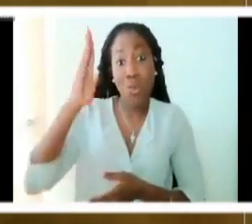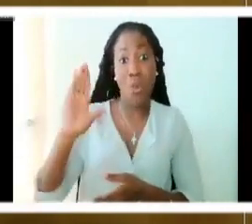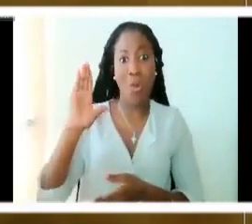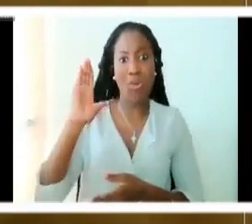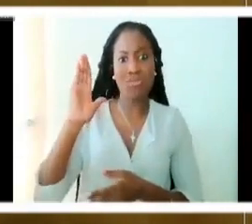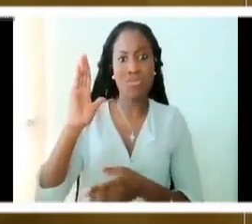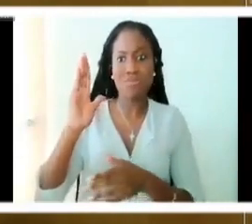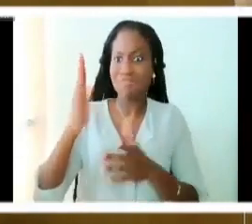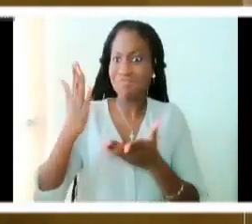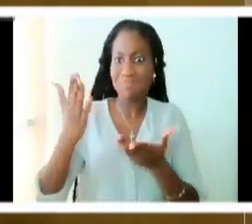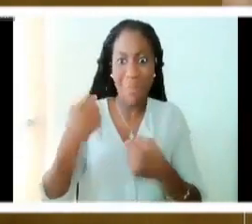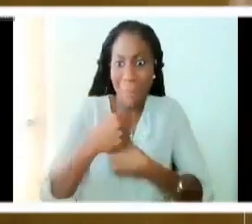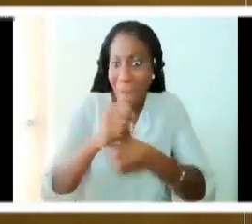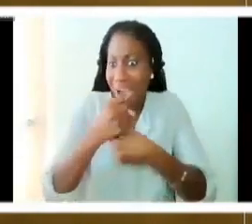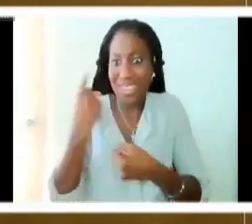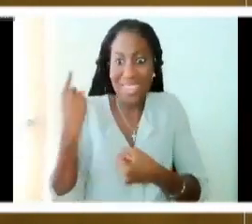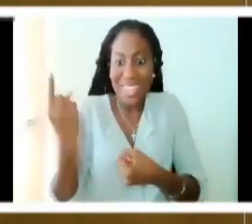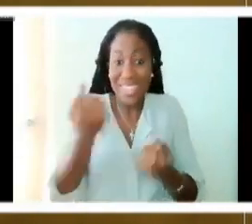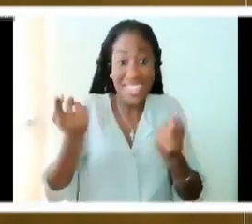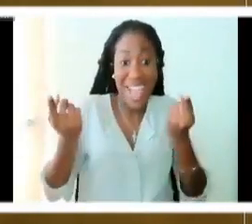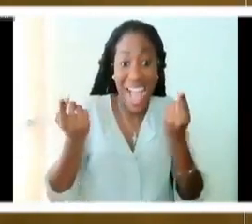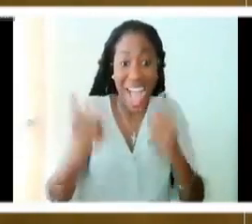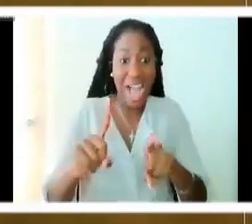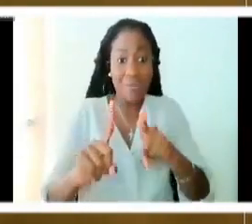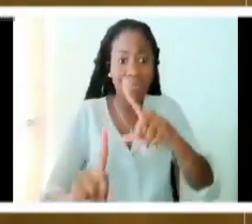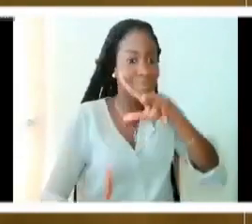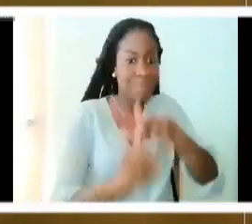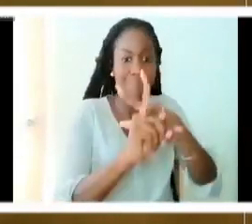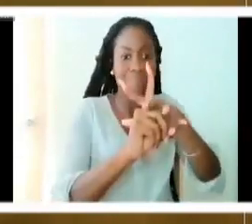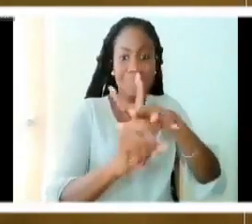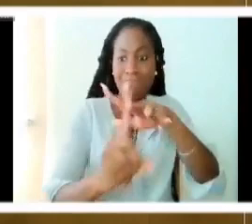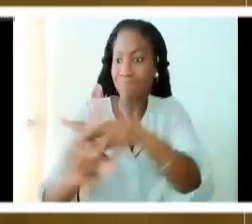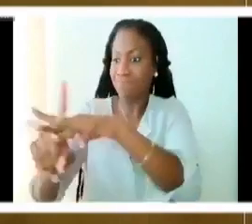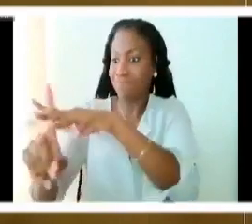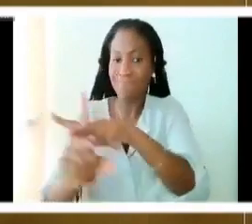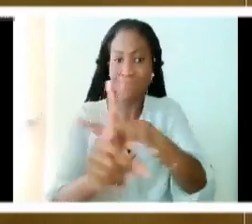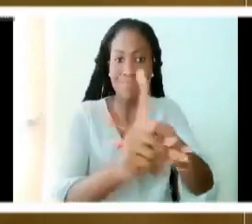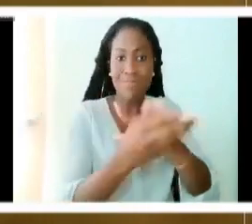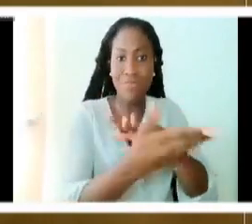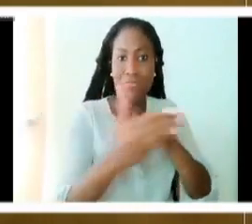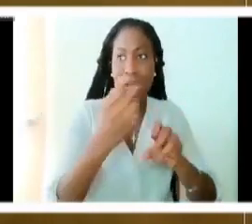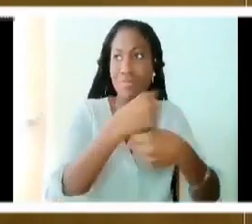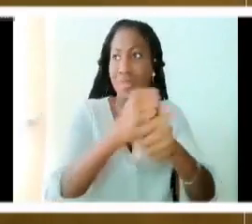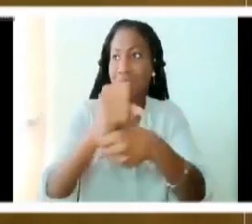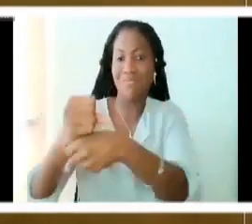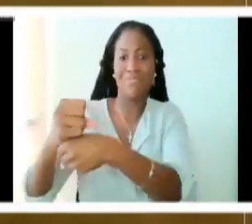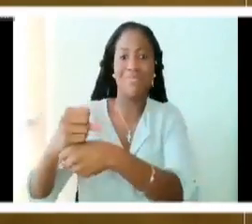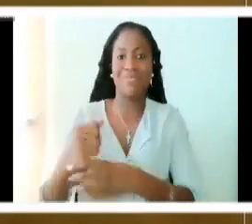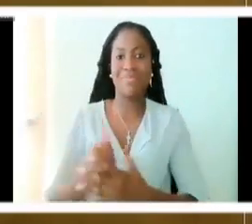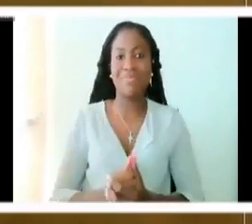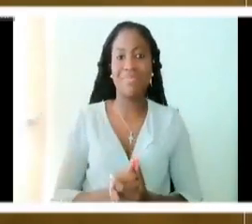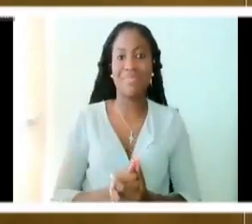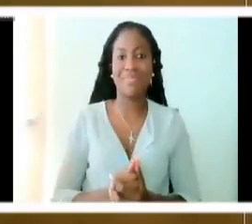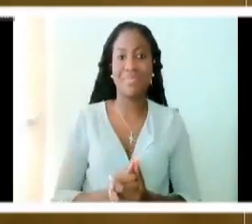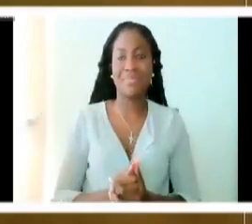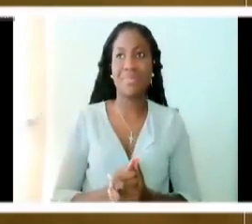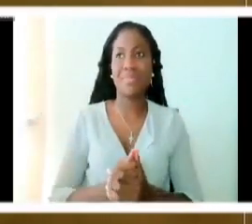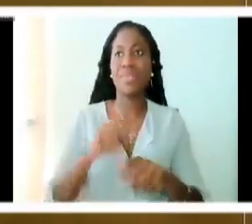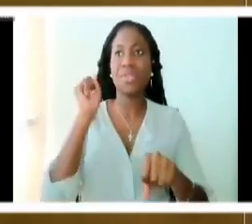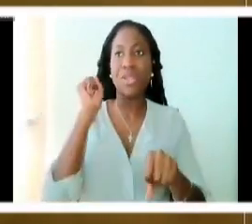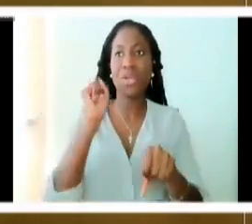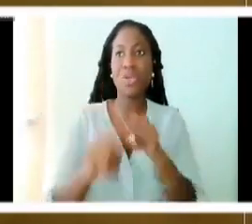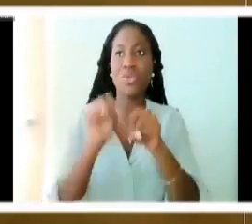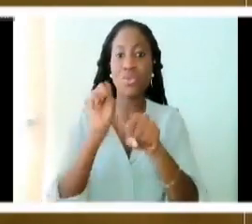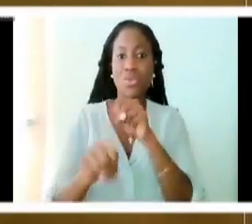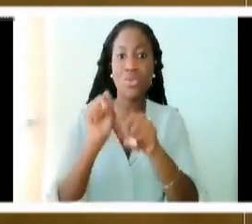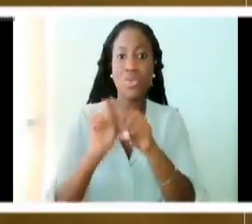that brought all of this into being? And that's where the questions of science come into the questions of